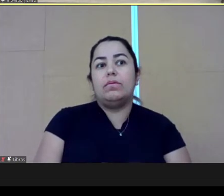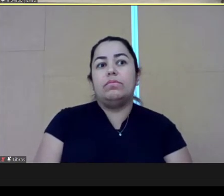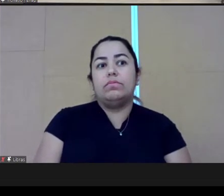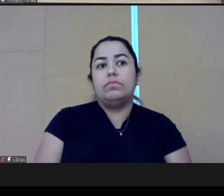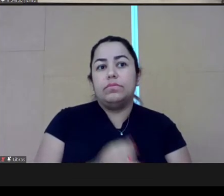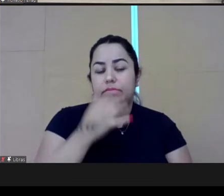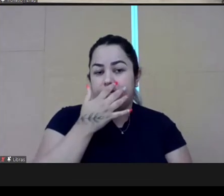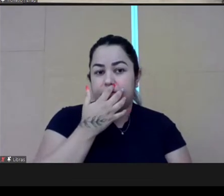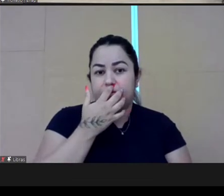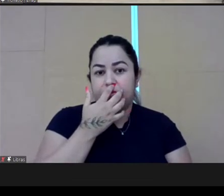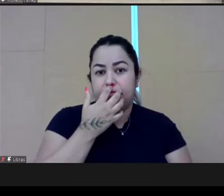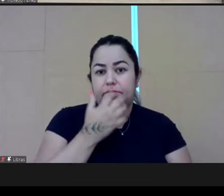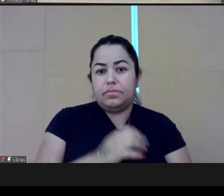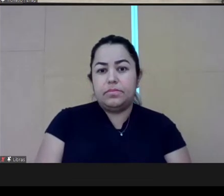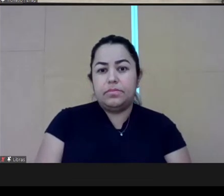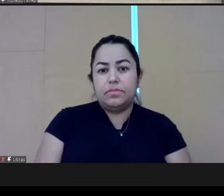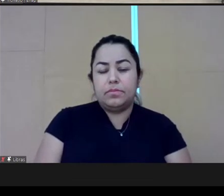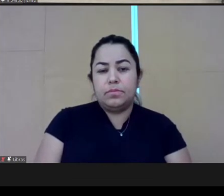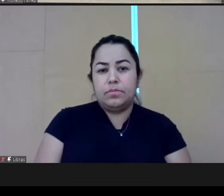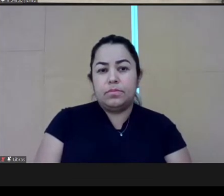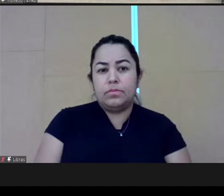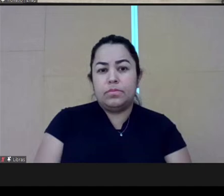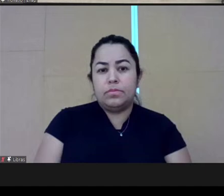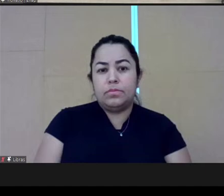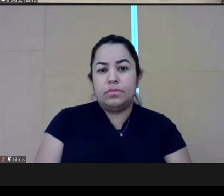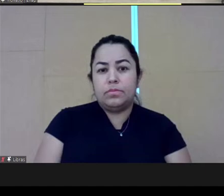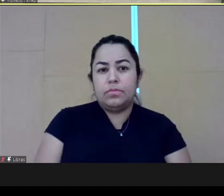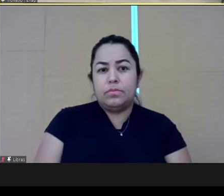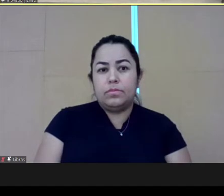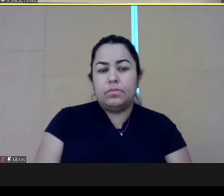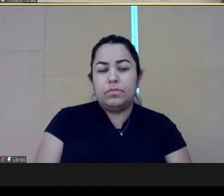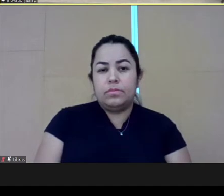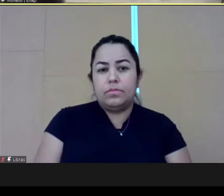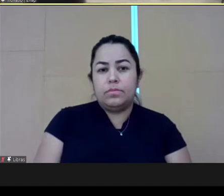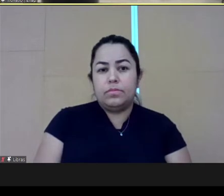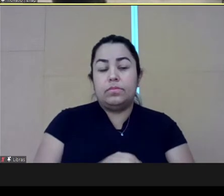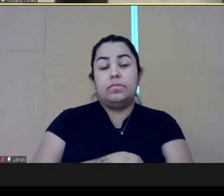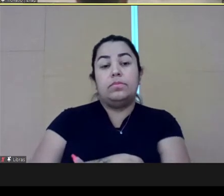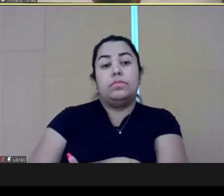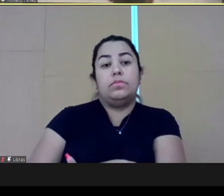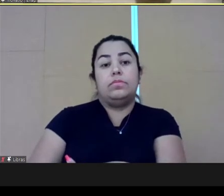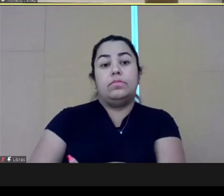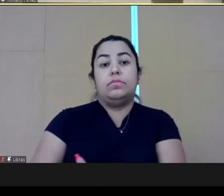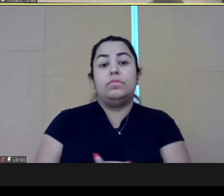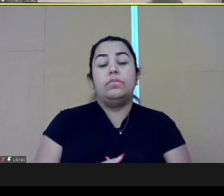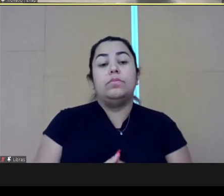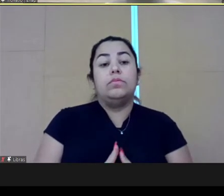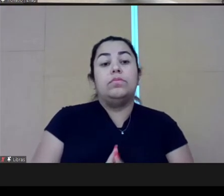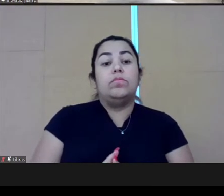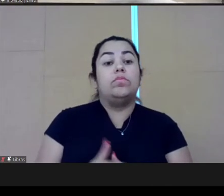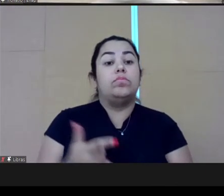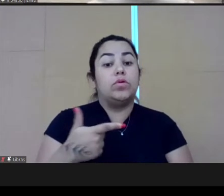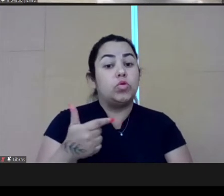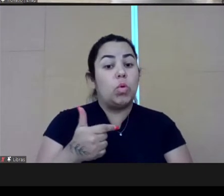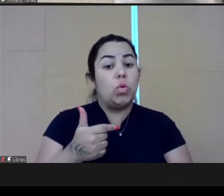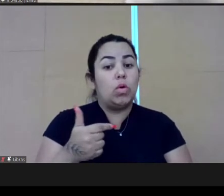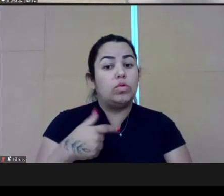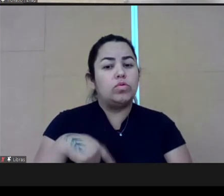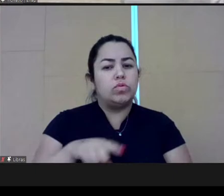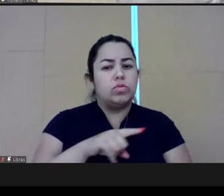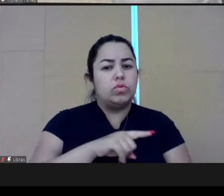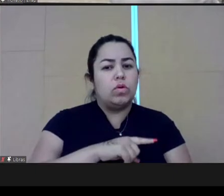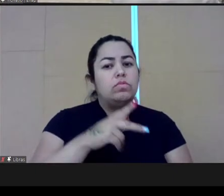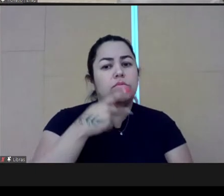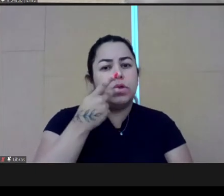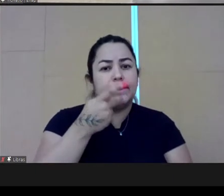Could I jump in on this point? Sure. I would just want to say that in Canada,